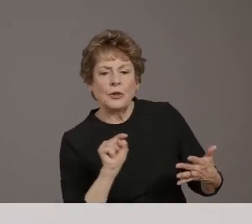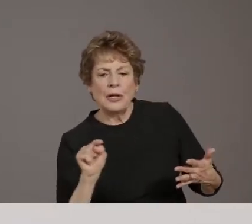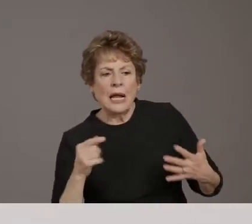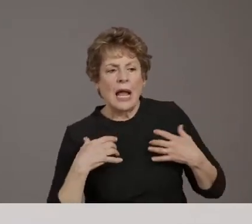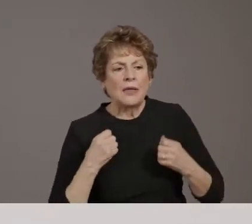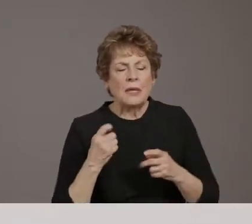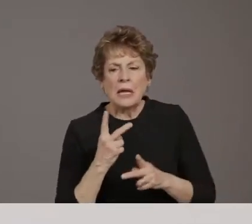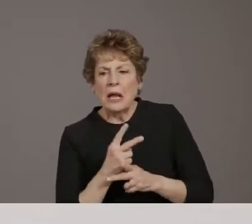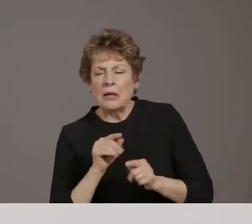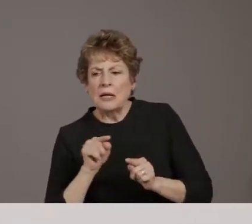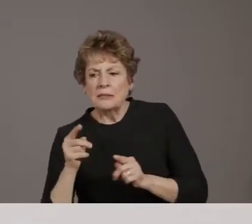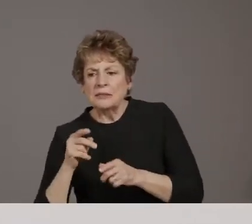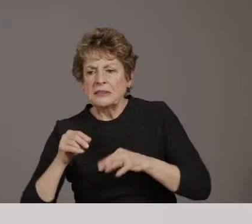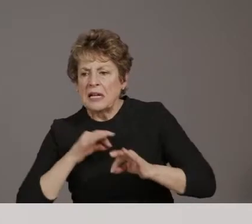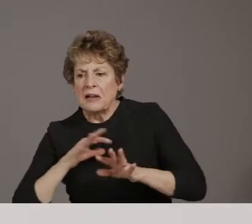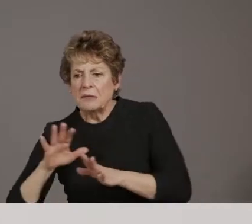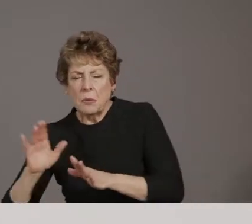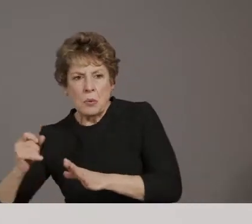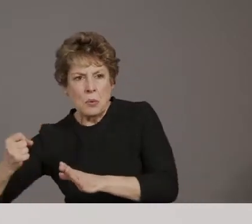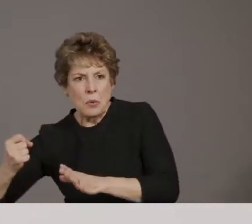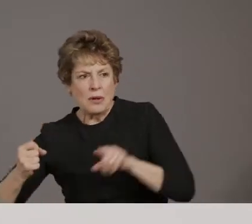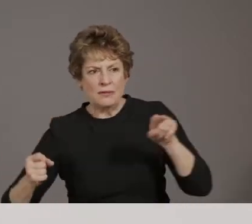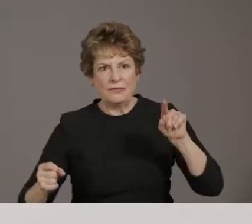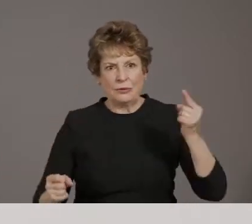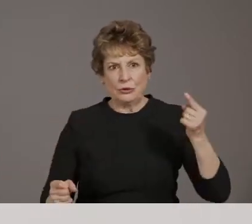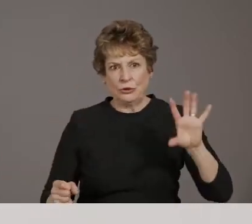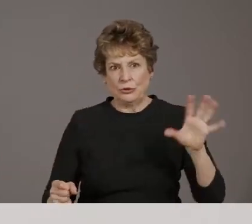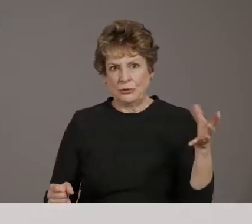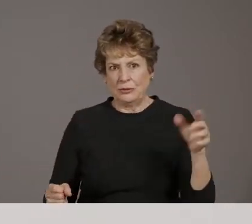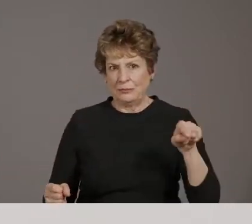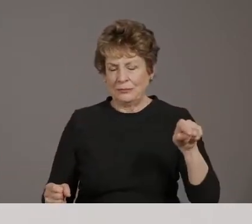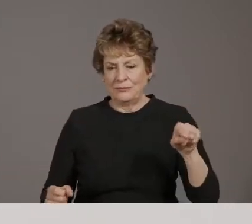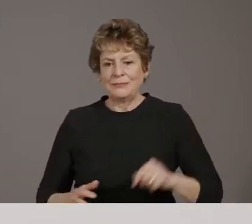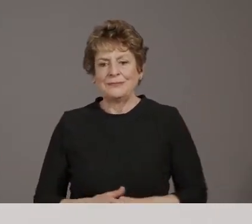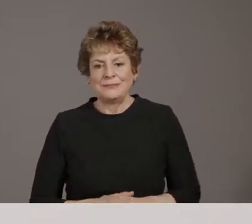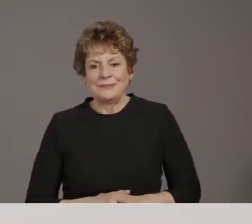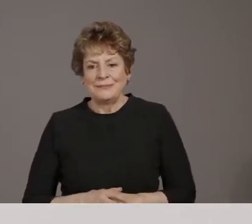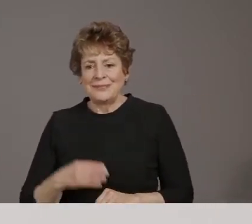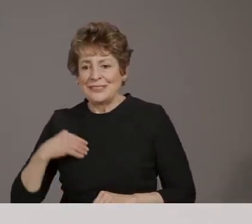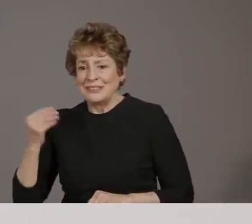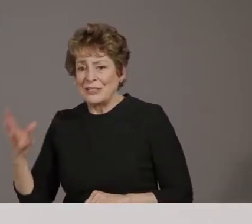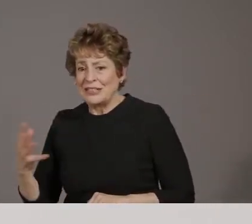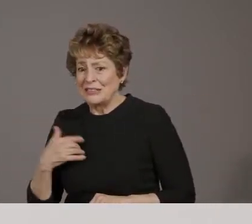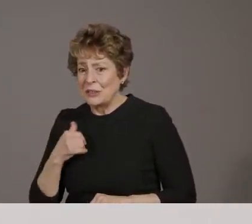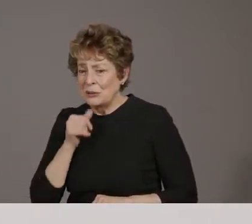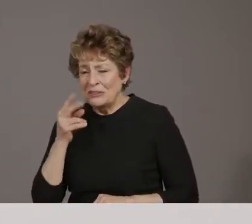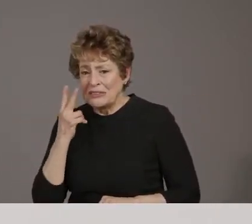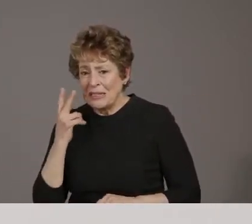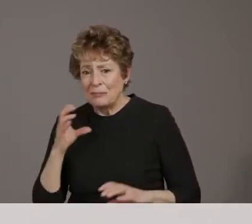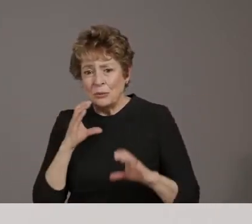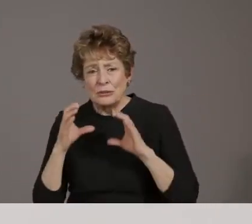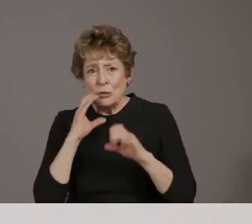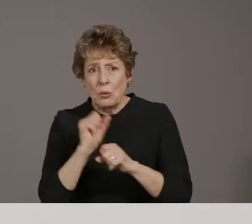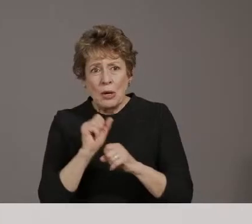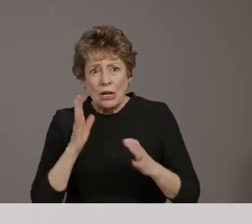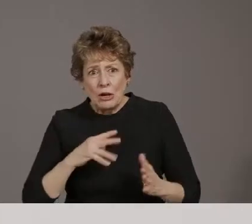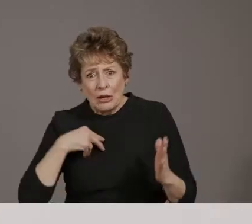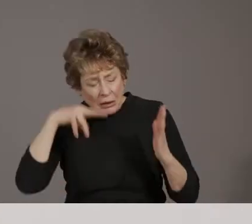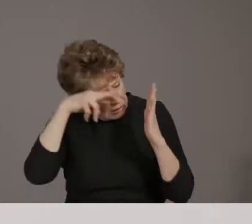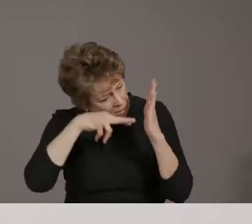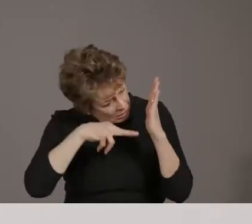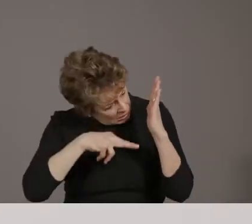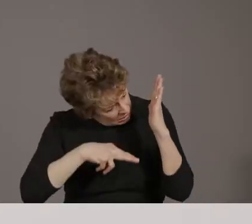And I think I still don't see communication workers on there. That's okay. I will send it to you, Howie. I promise you guys are there.